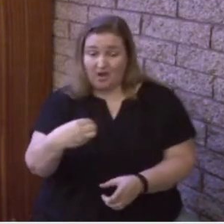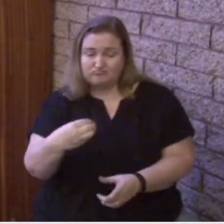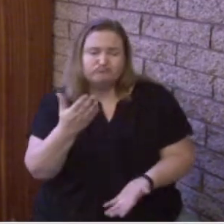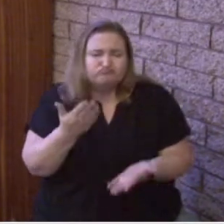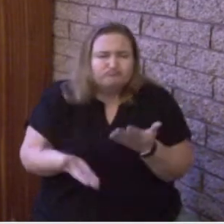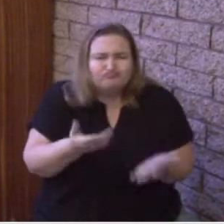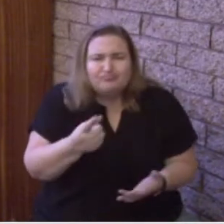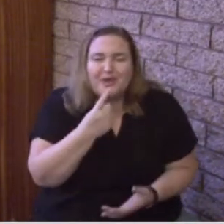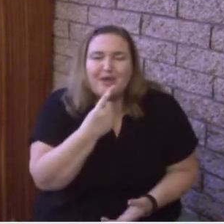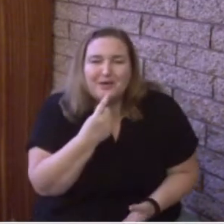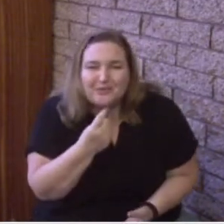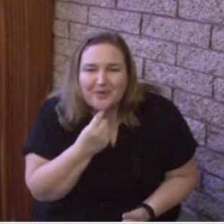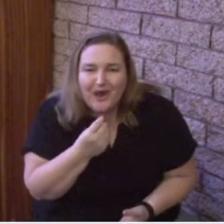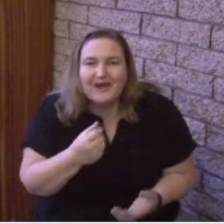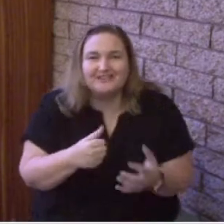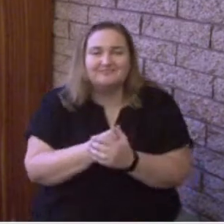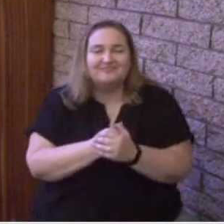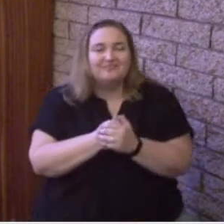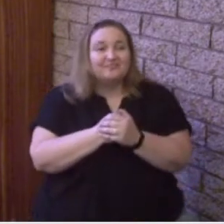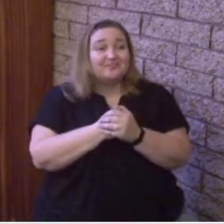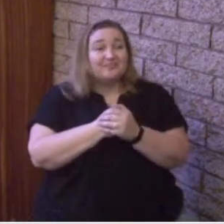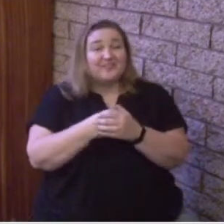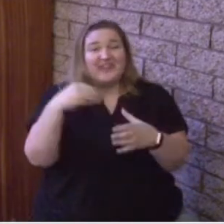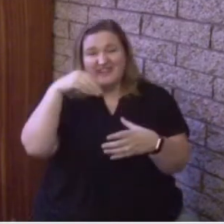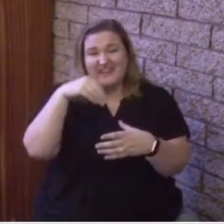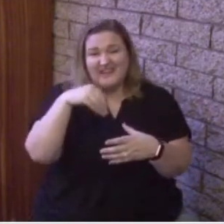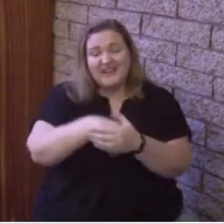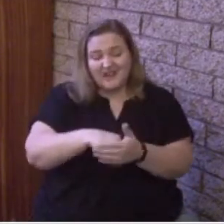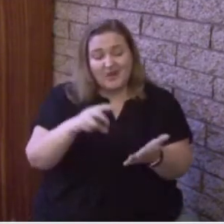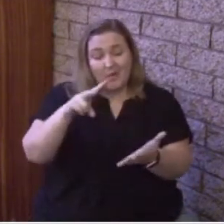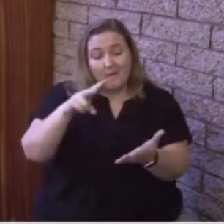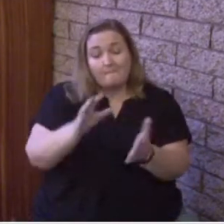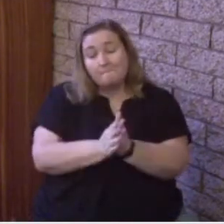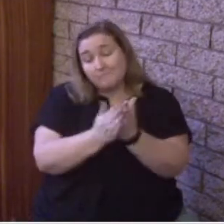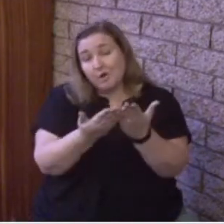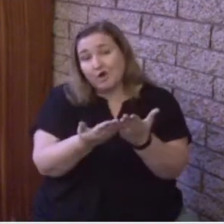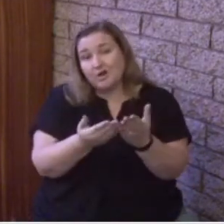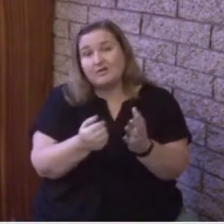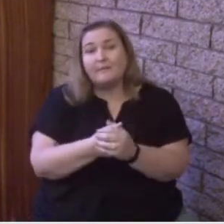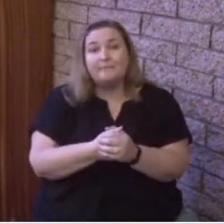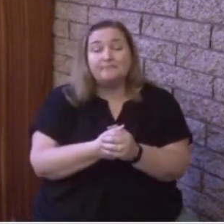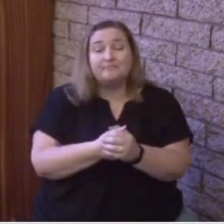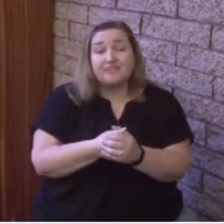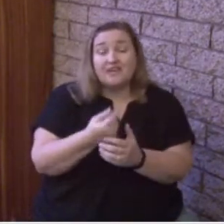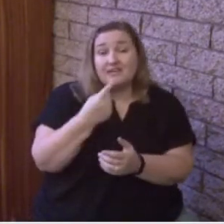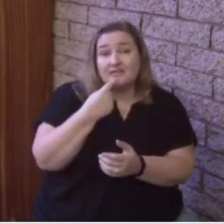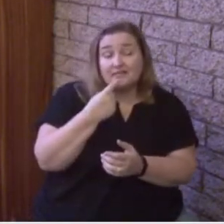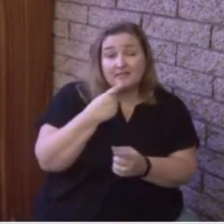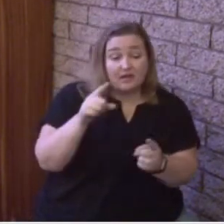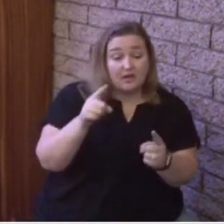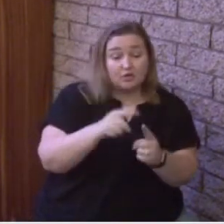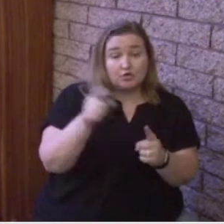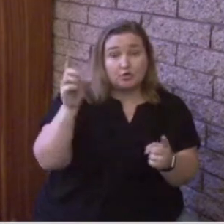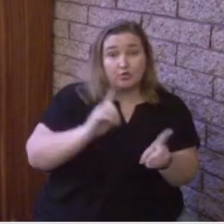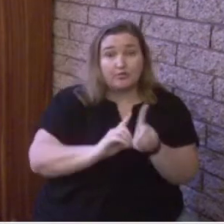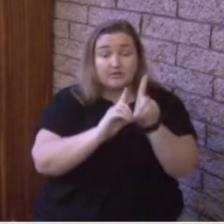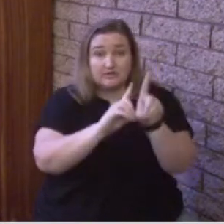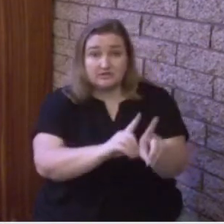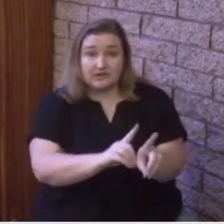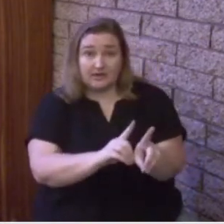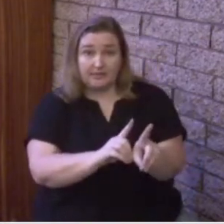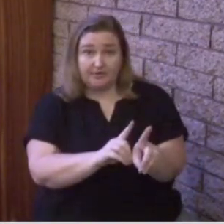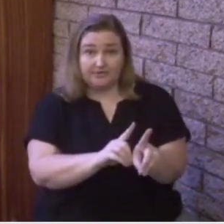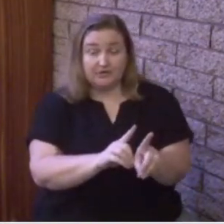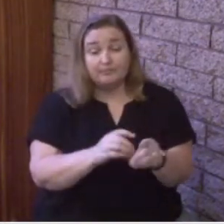Bible, but in black and white, in print for us right here, but He's saying directly to the disciples, clearly that it is